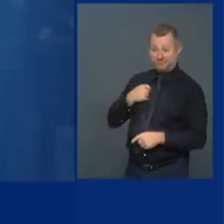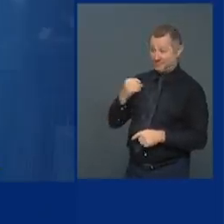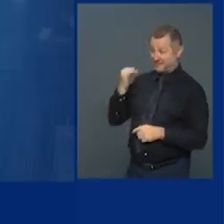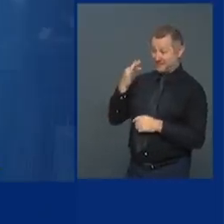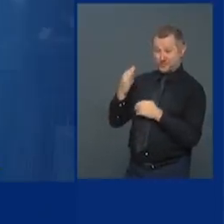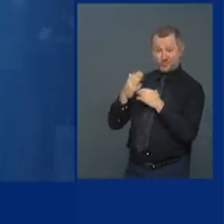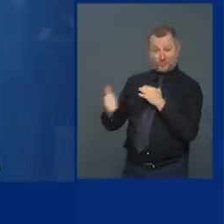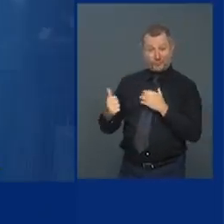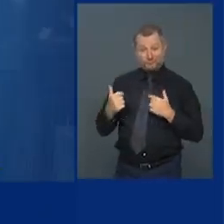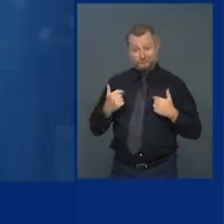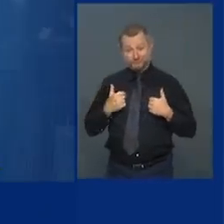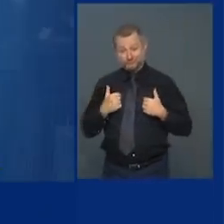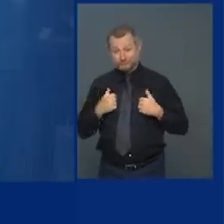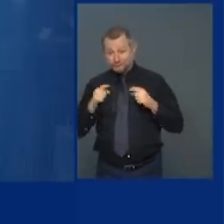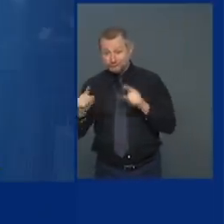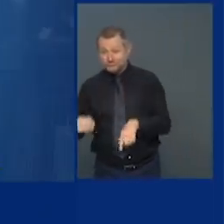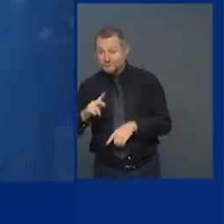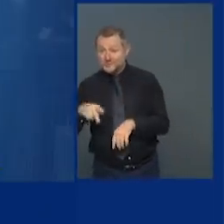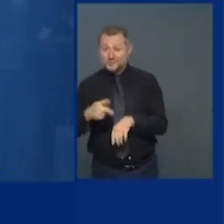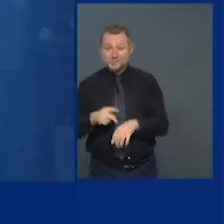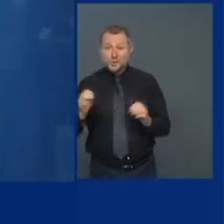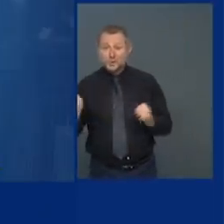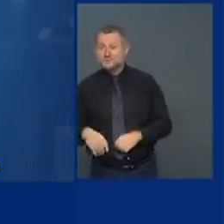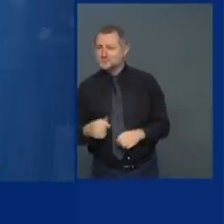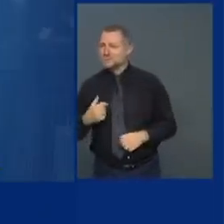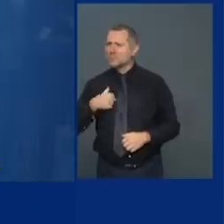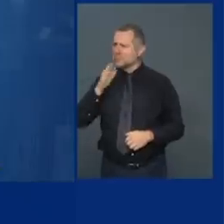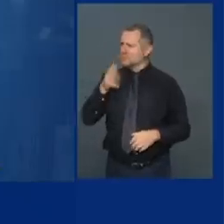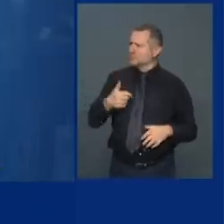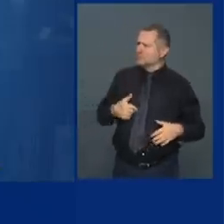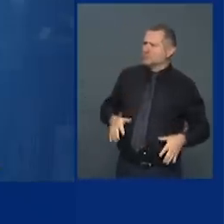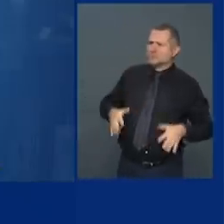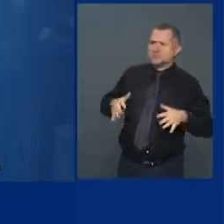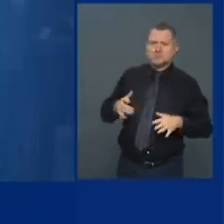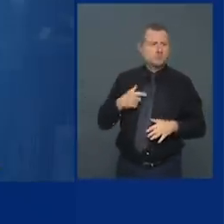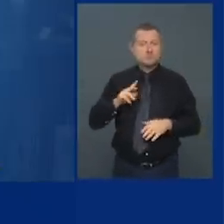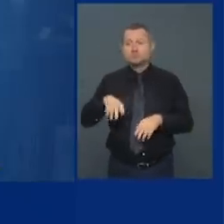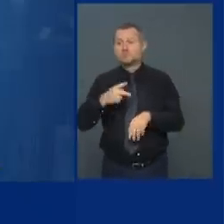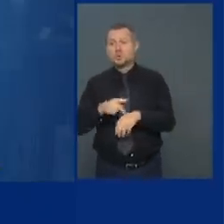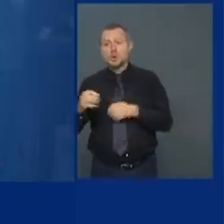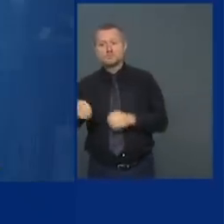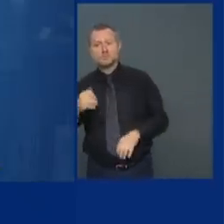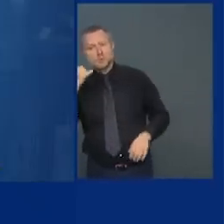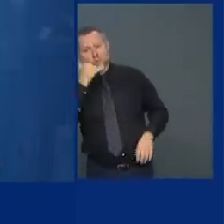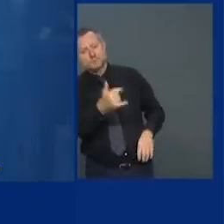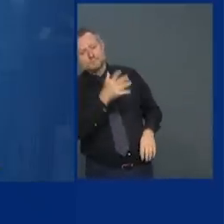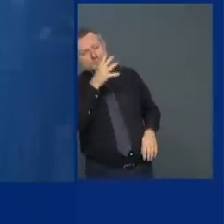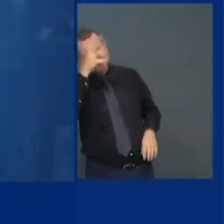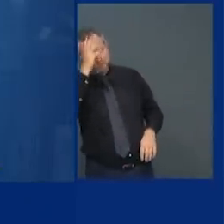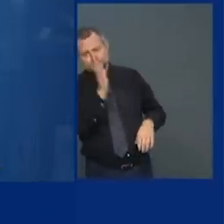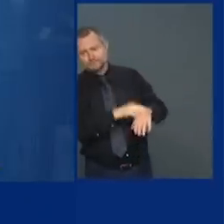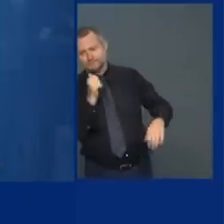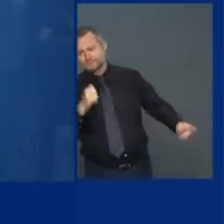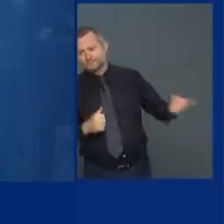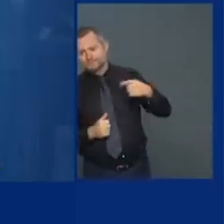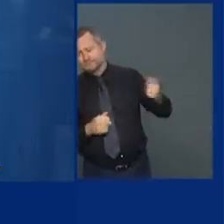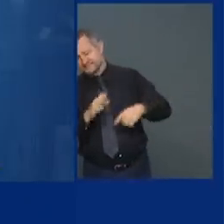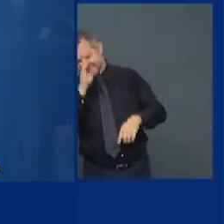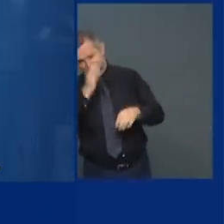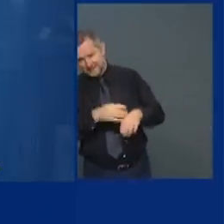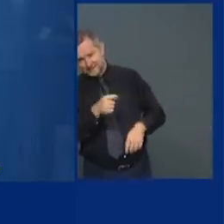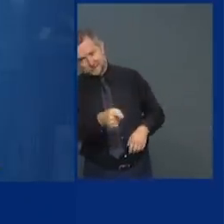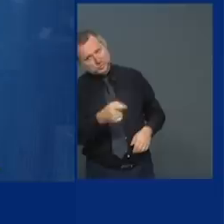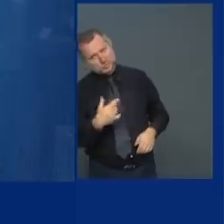was real. When the principal's office calls a parent, I have to talk to you about Johnny, that's real.